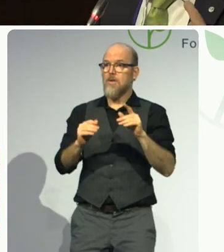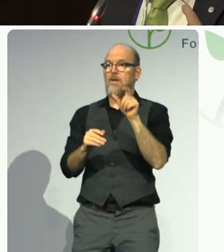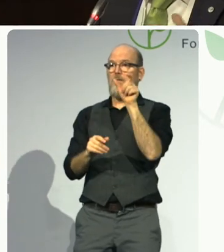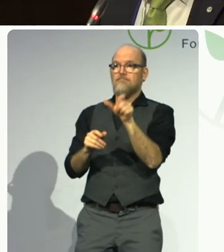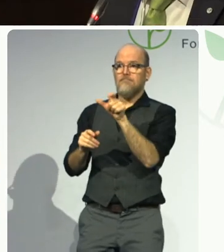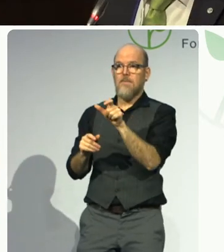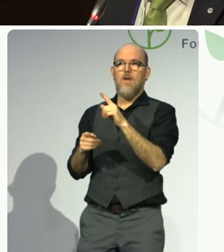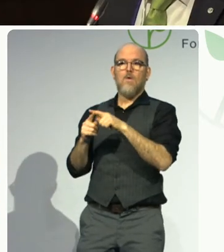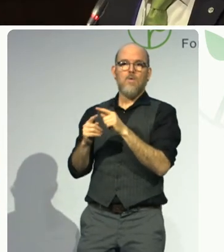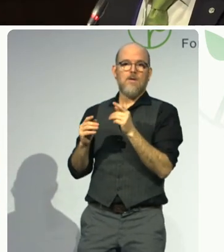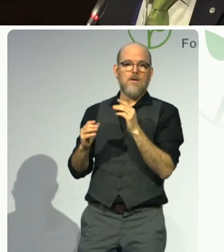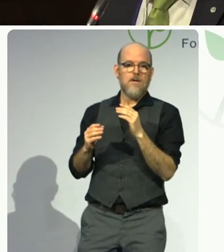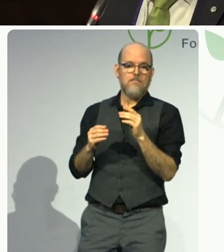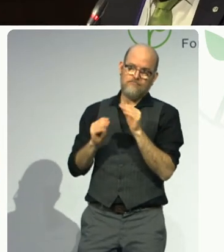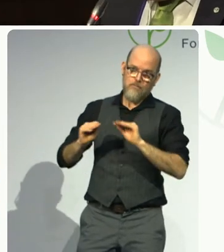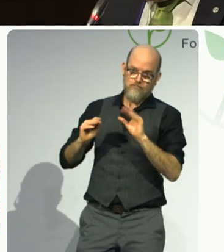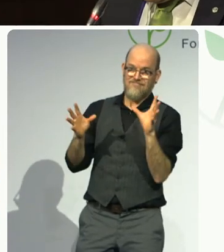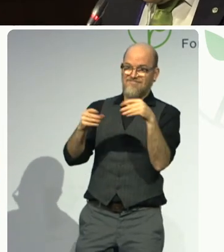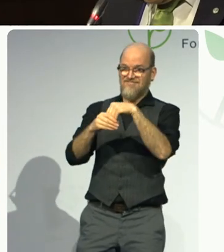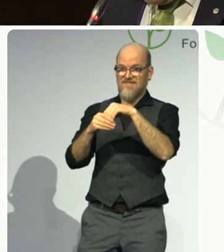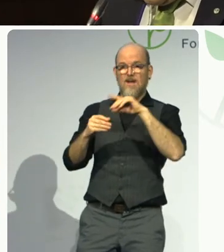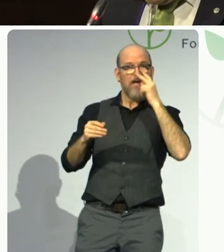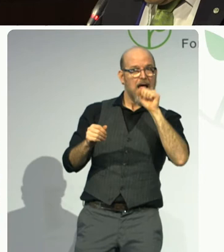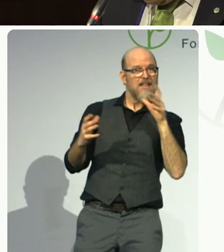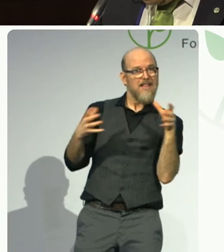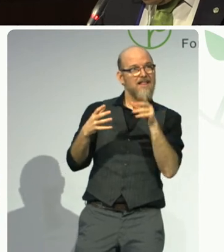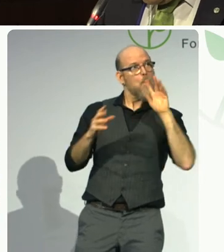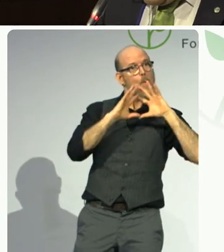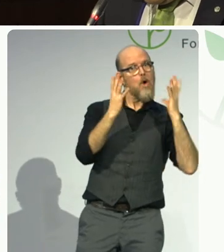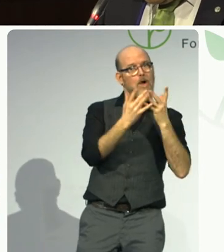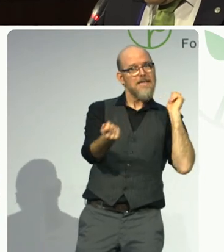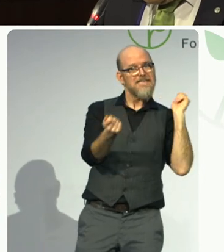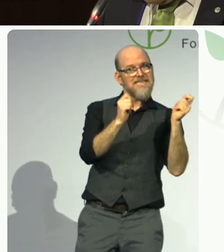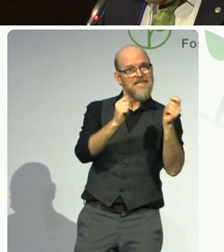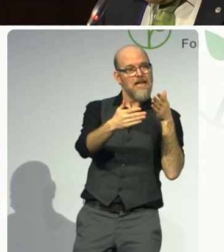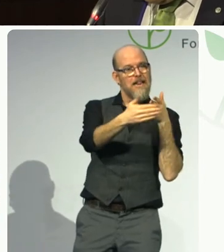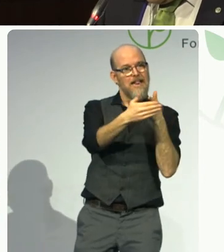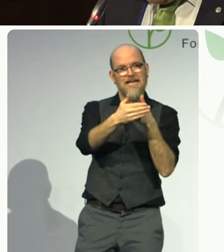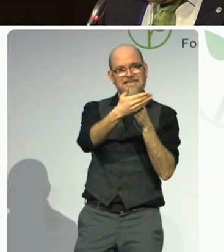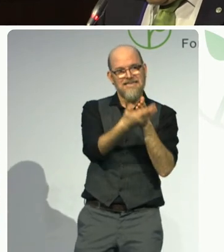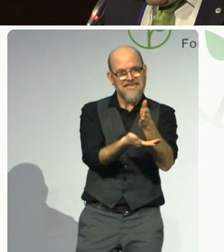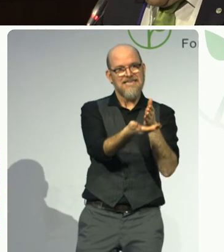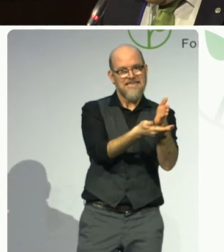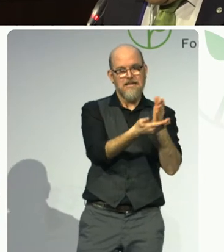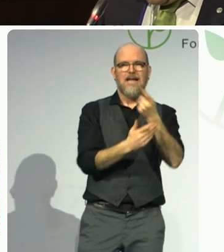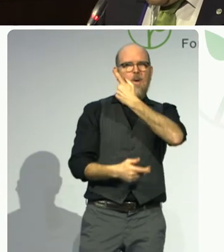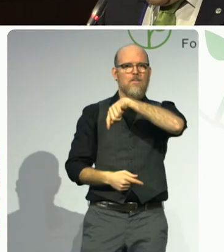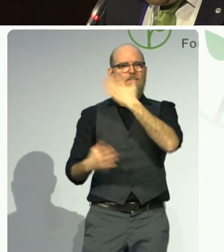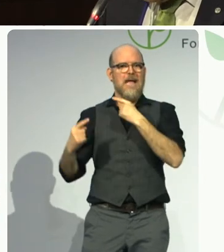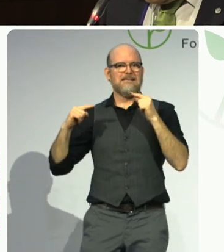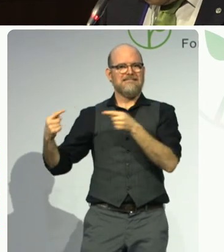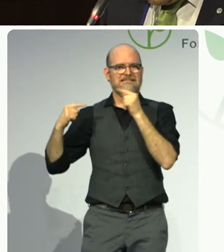world, to tear down barriers so that everybody can use and have